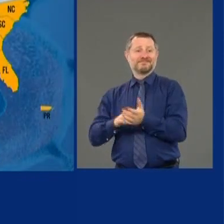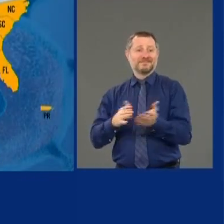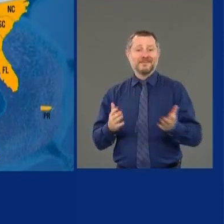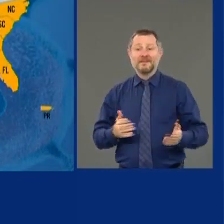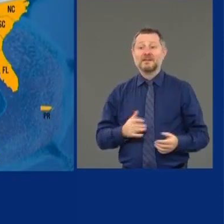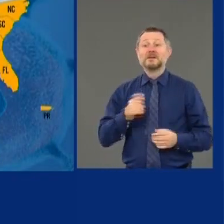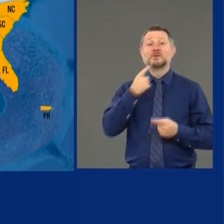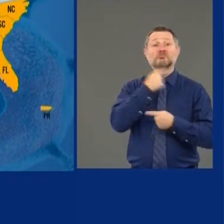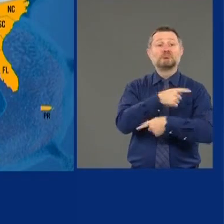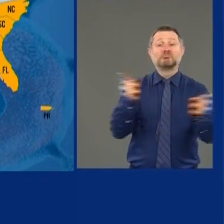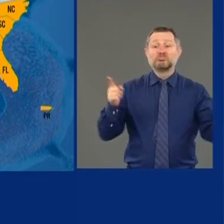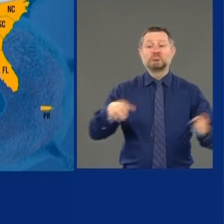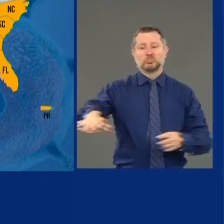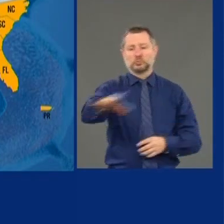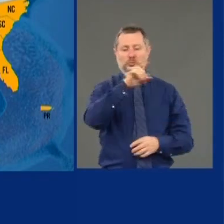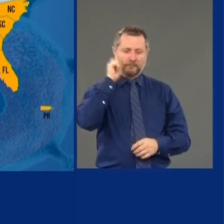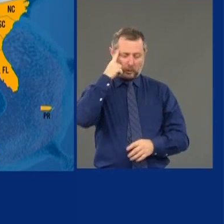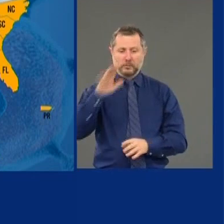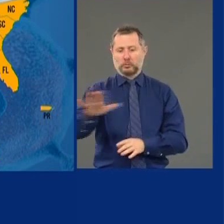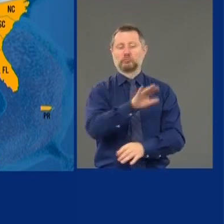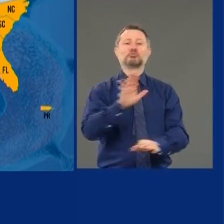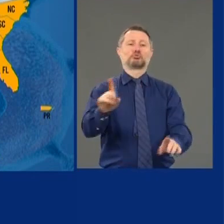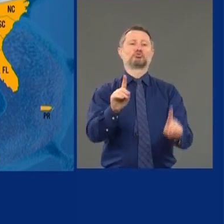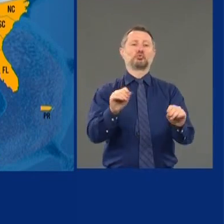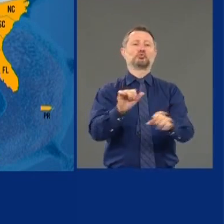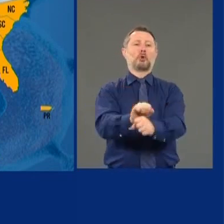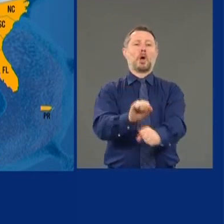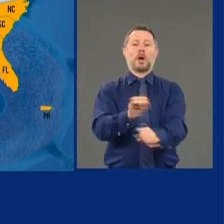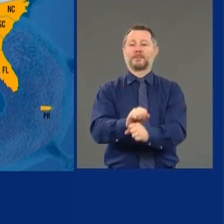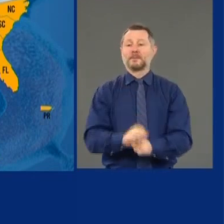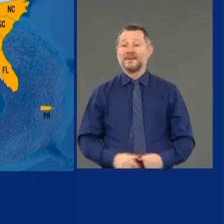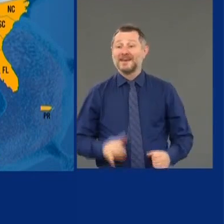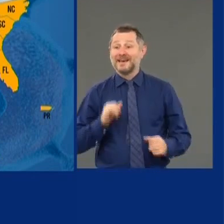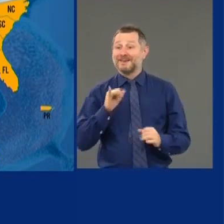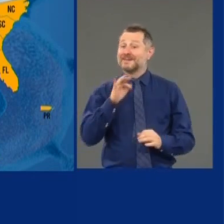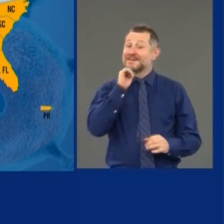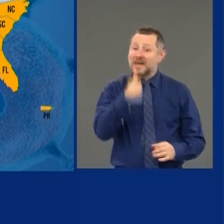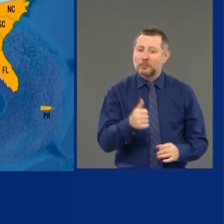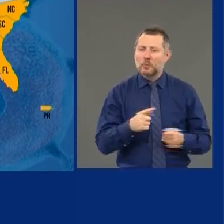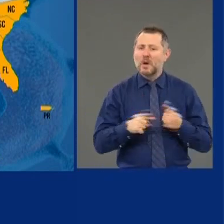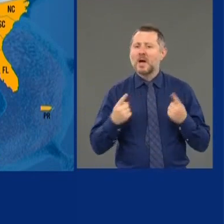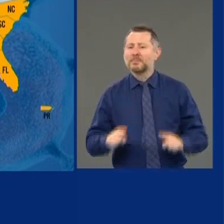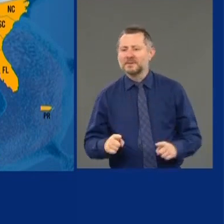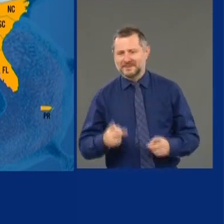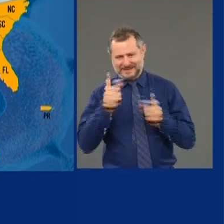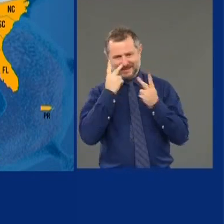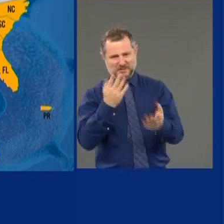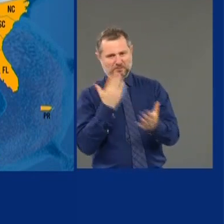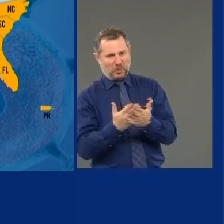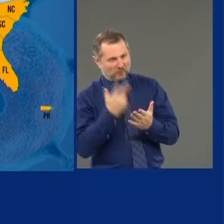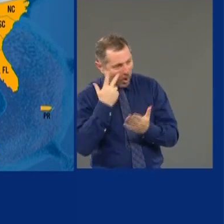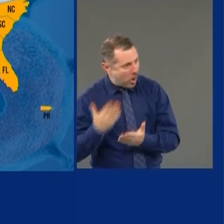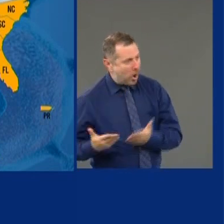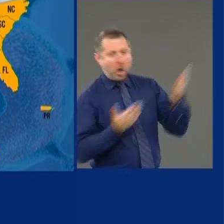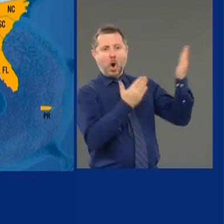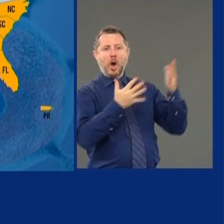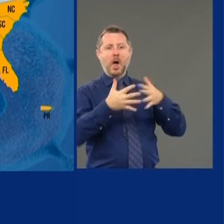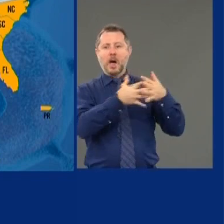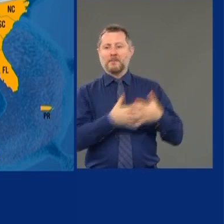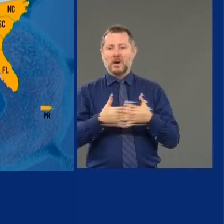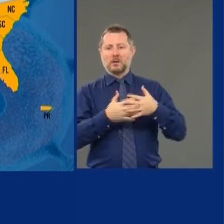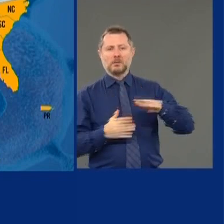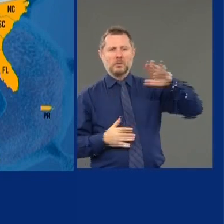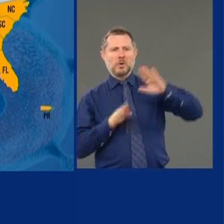your job. We know the alternative. You're seeing all across the nation the virus